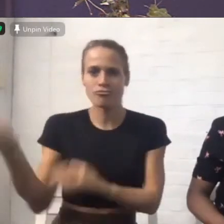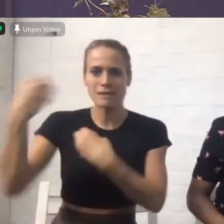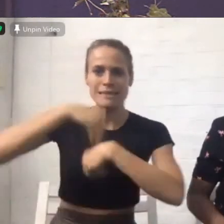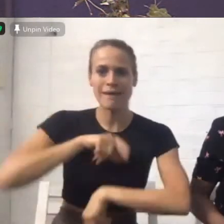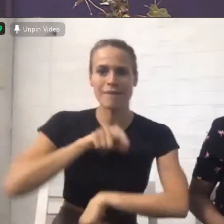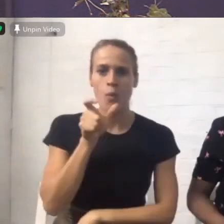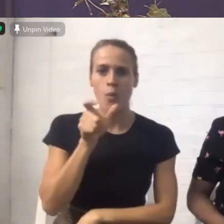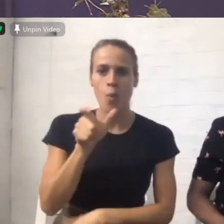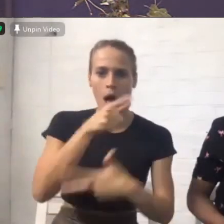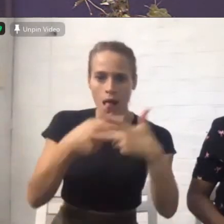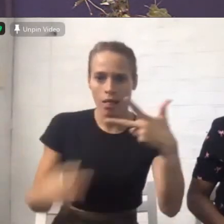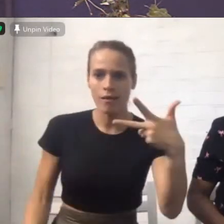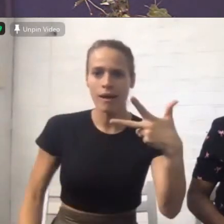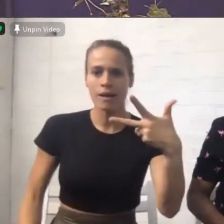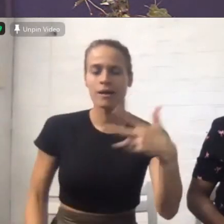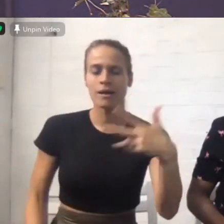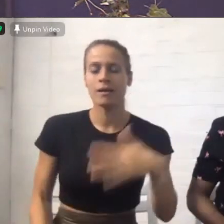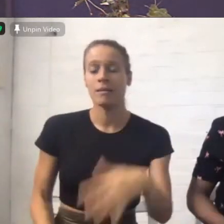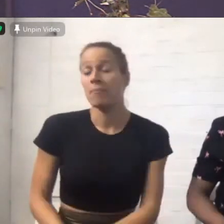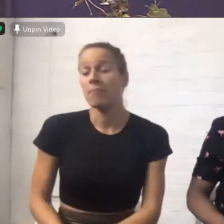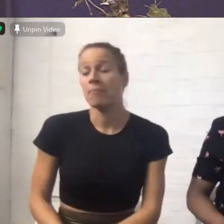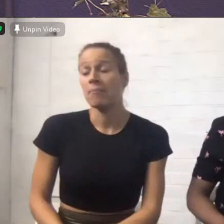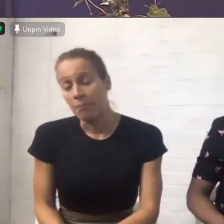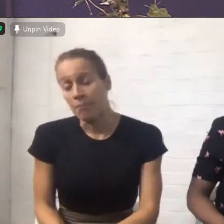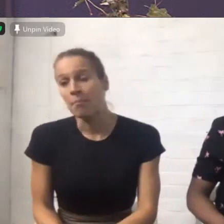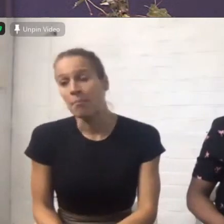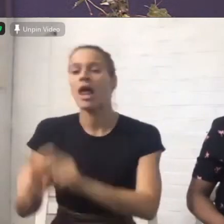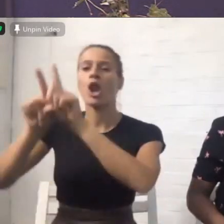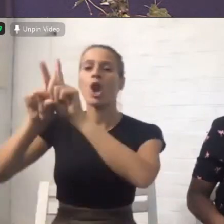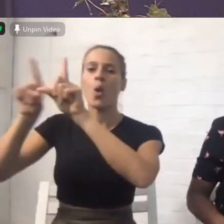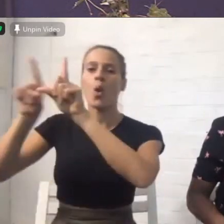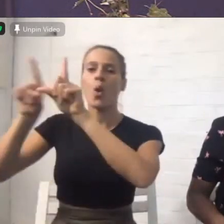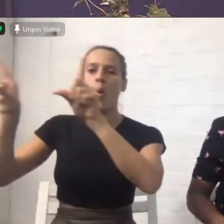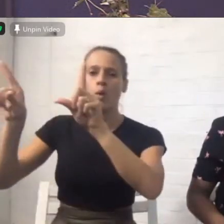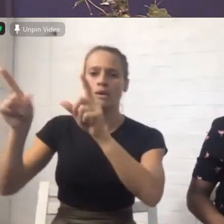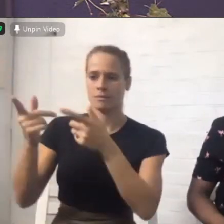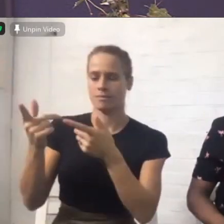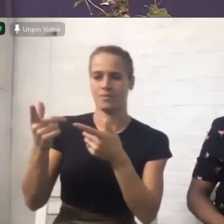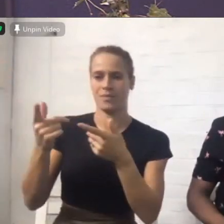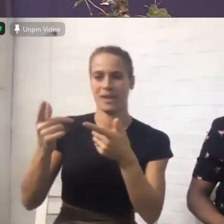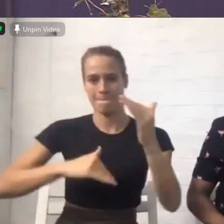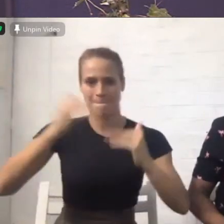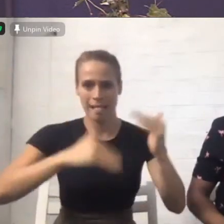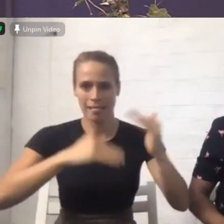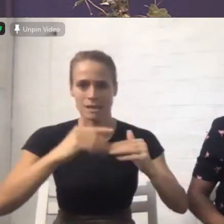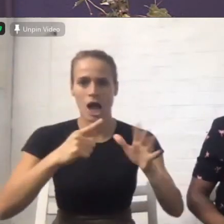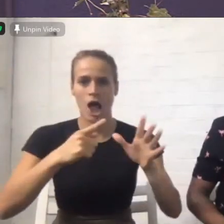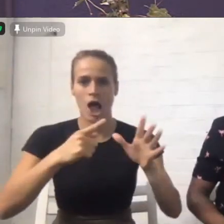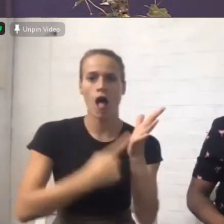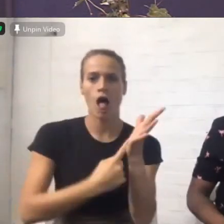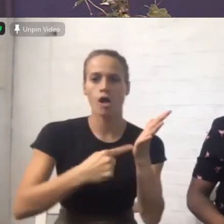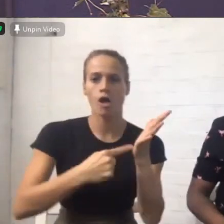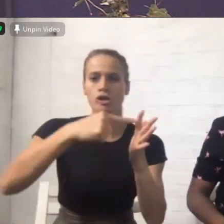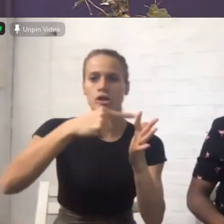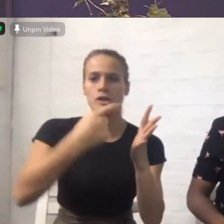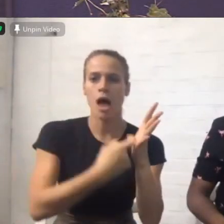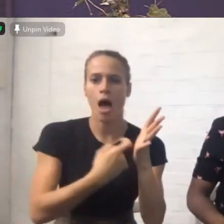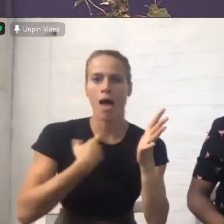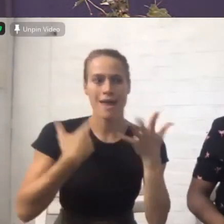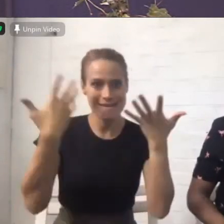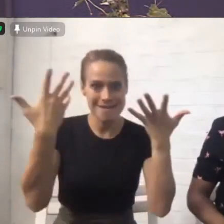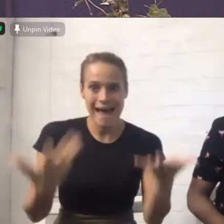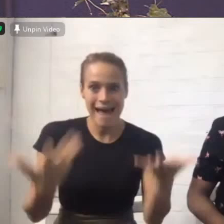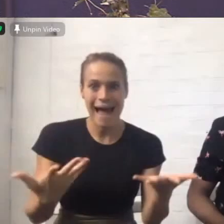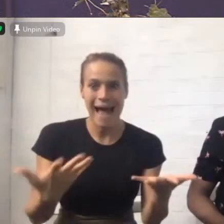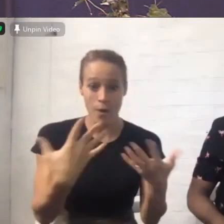And called it, The Lord is peace. To this day, it's still in Ofra of the Abiezrites.